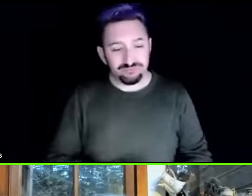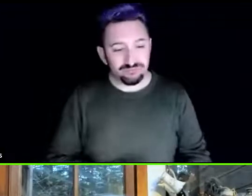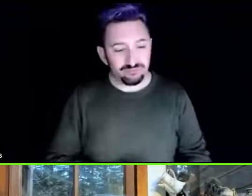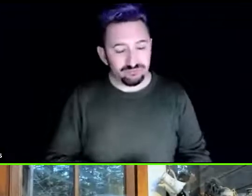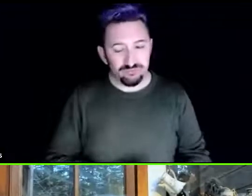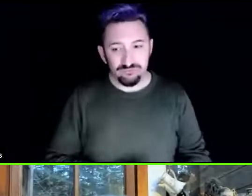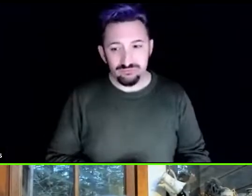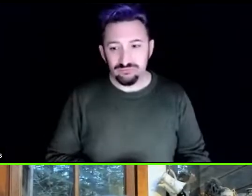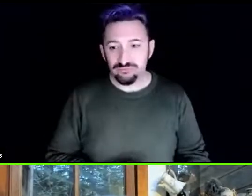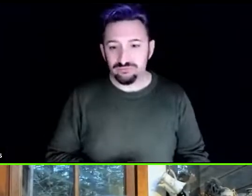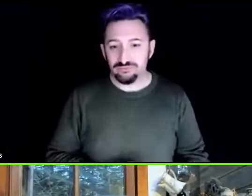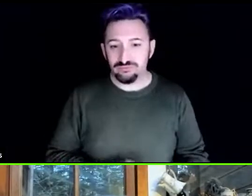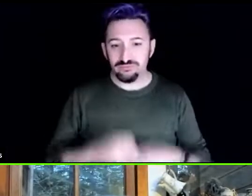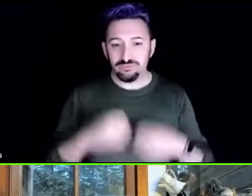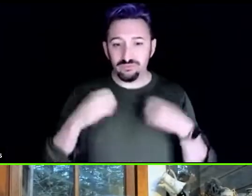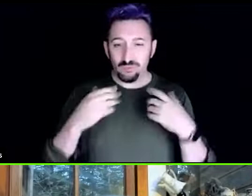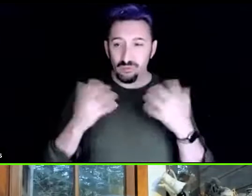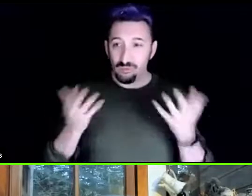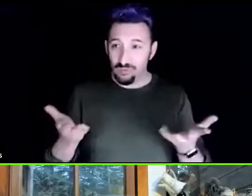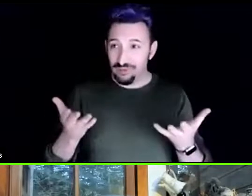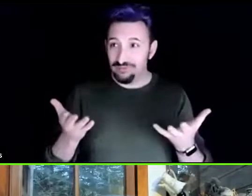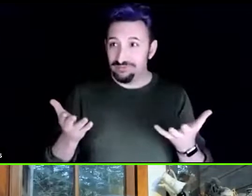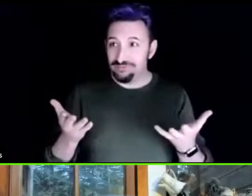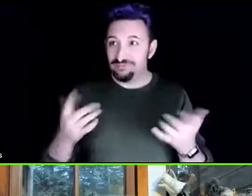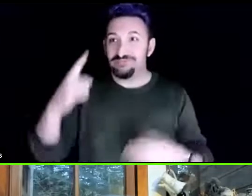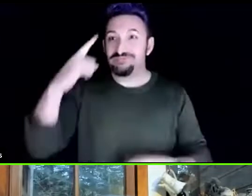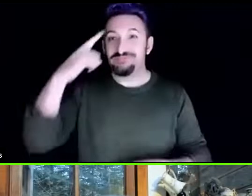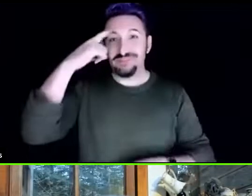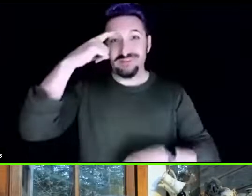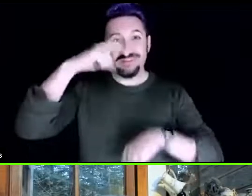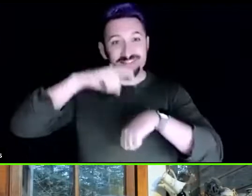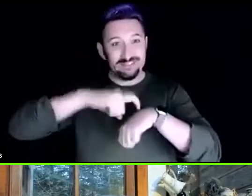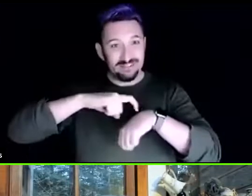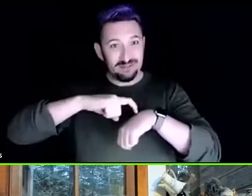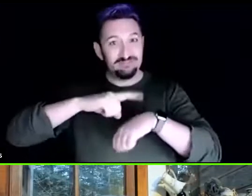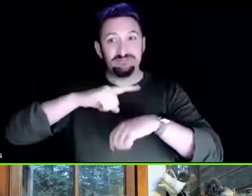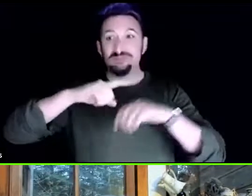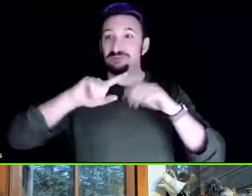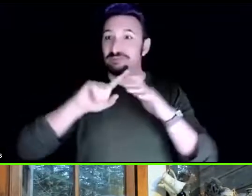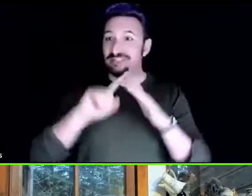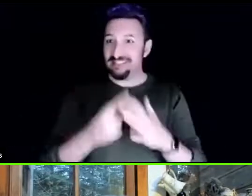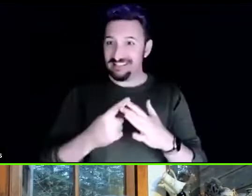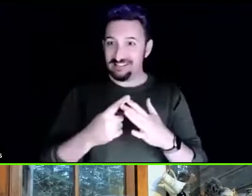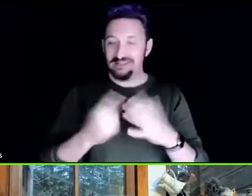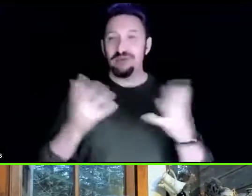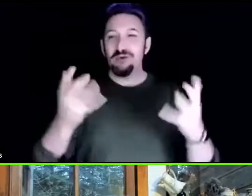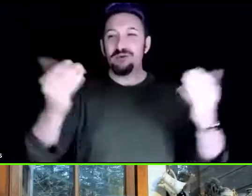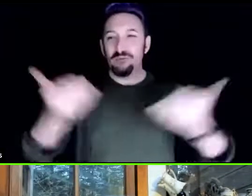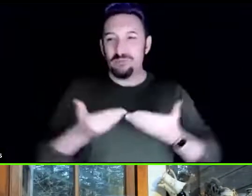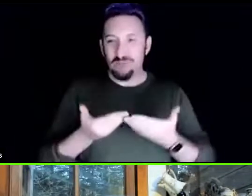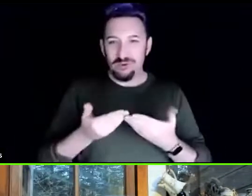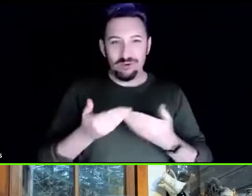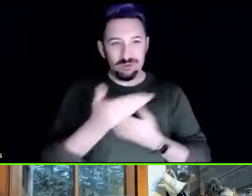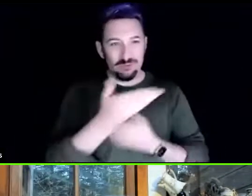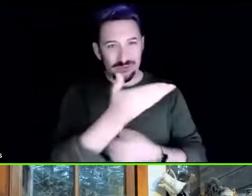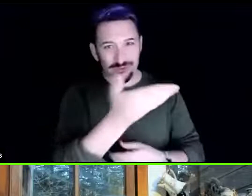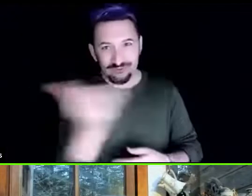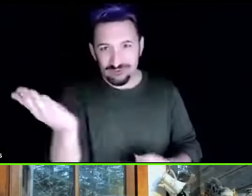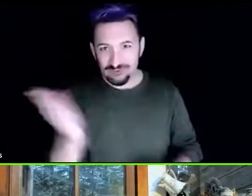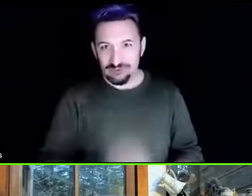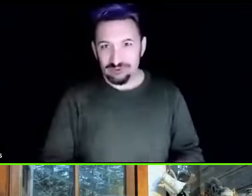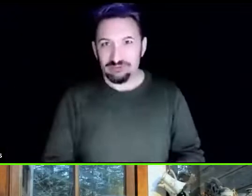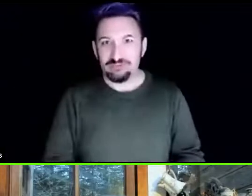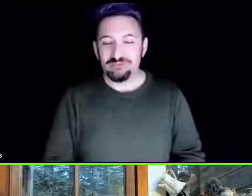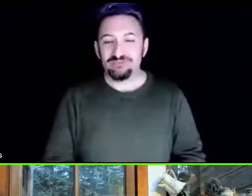Well, I think it's time for us to begin. So I want to welcome everybody and say